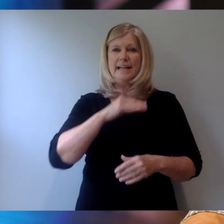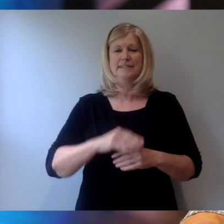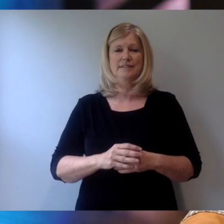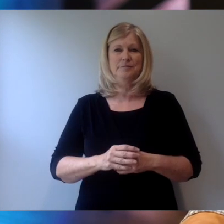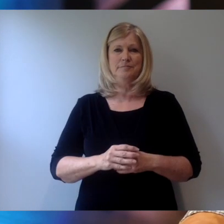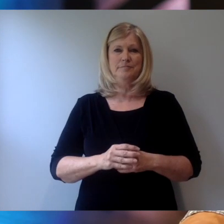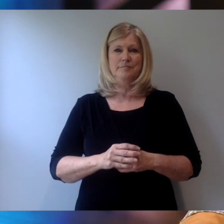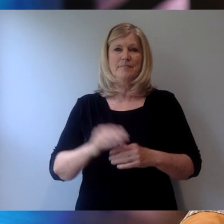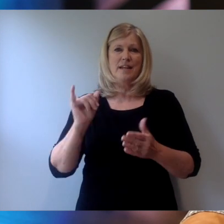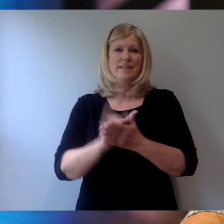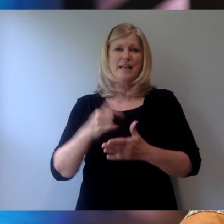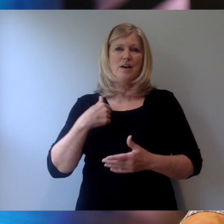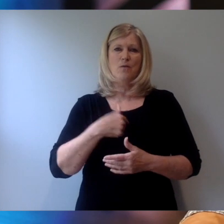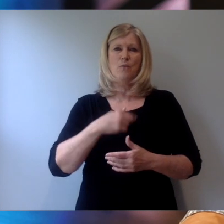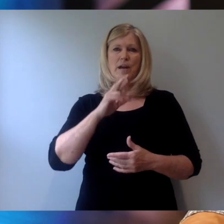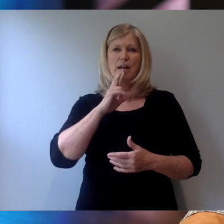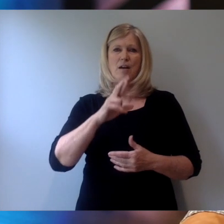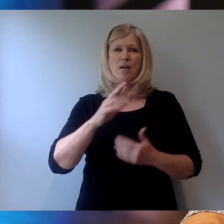that we are so susceptible to